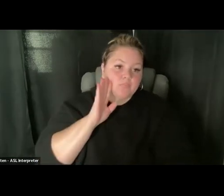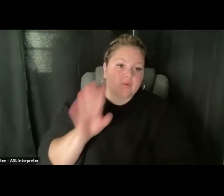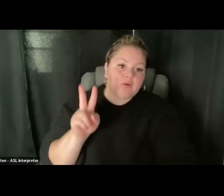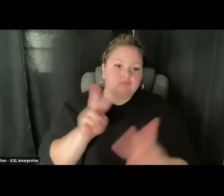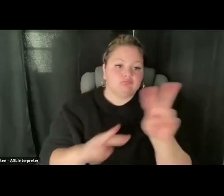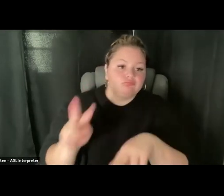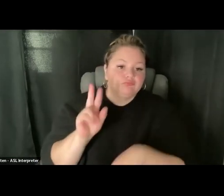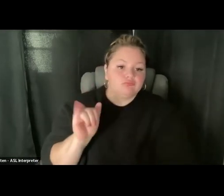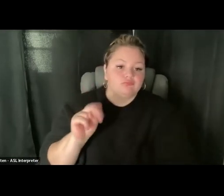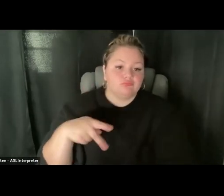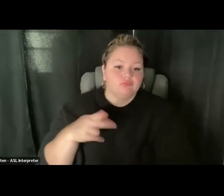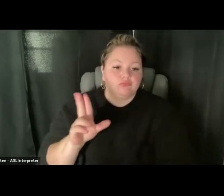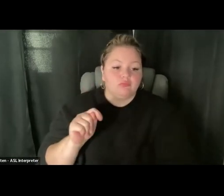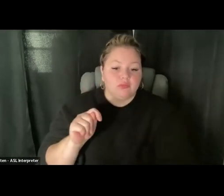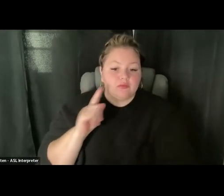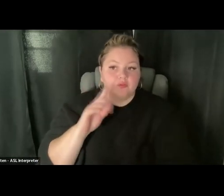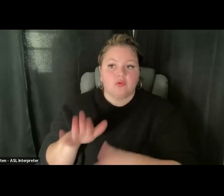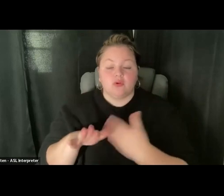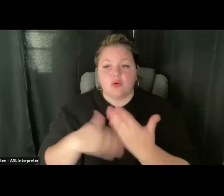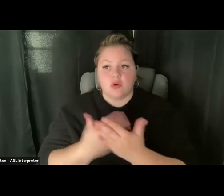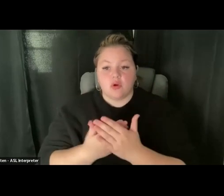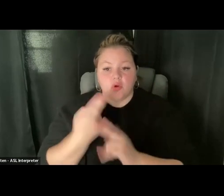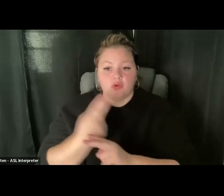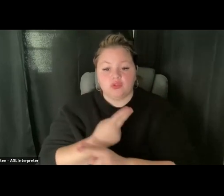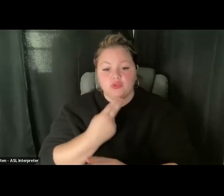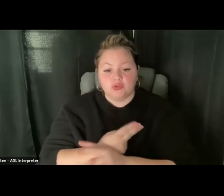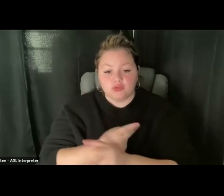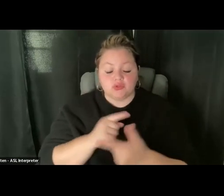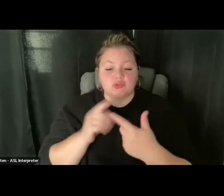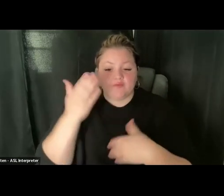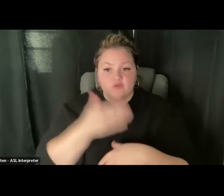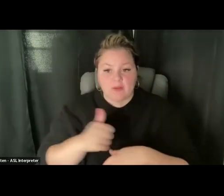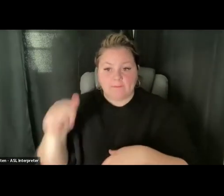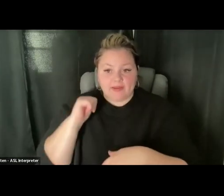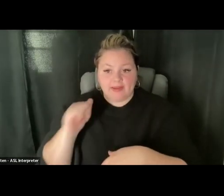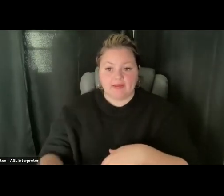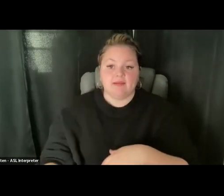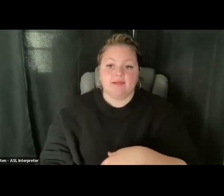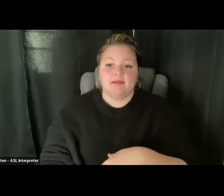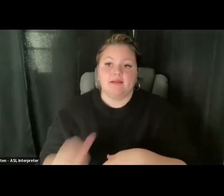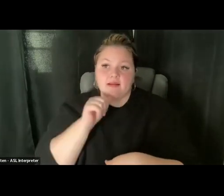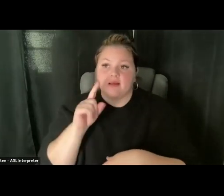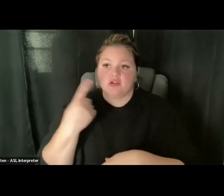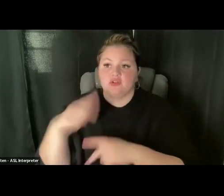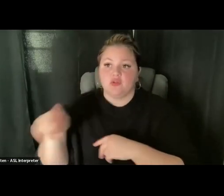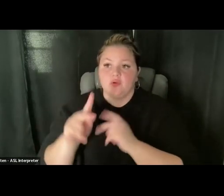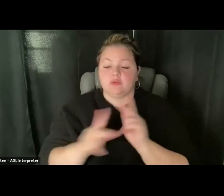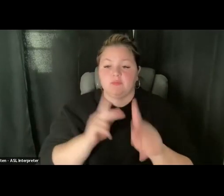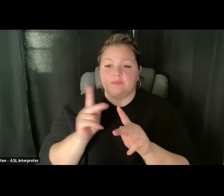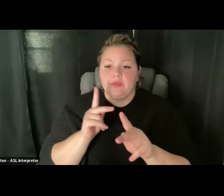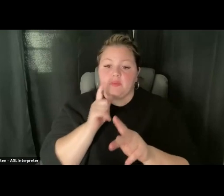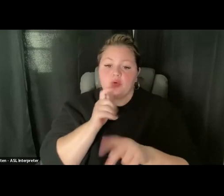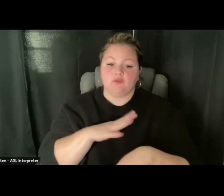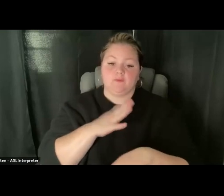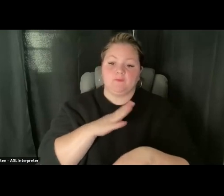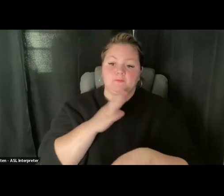all aspects all users front and back. So not just election officials, but those in the community voters